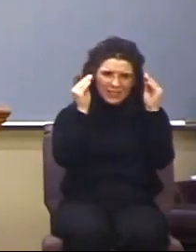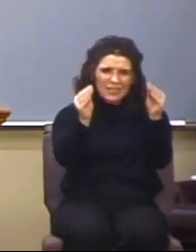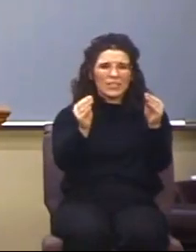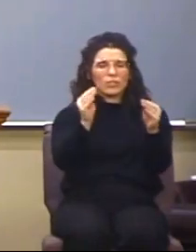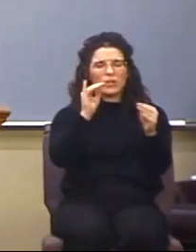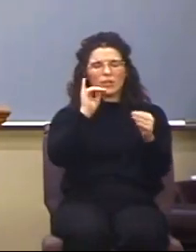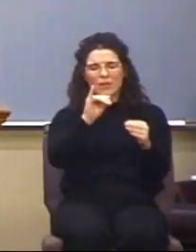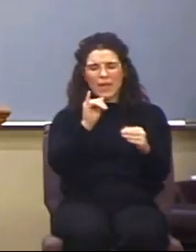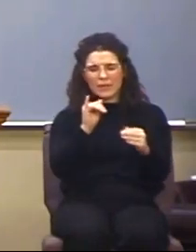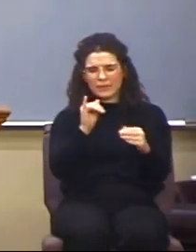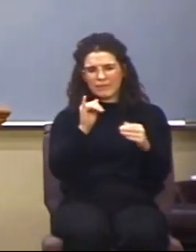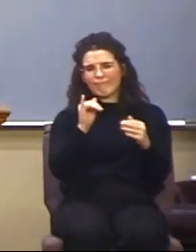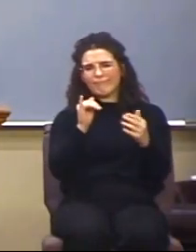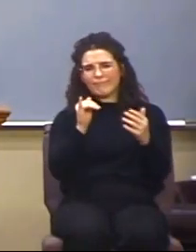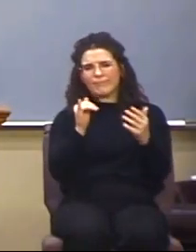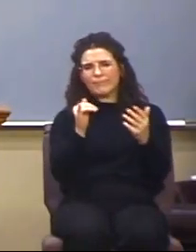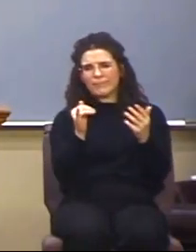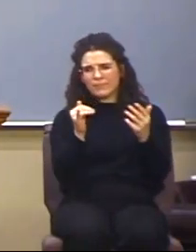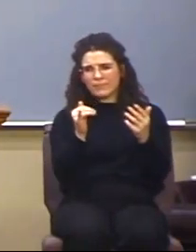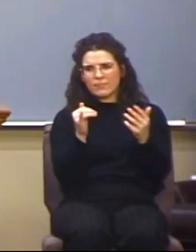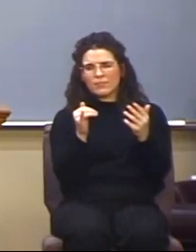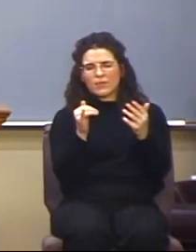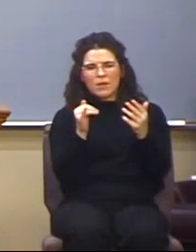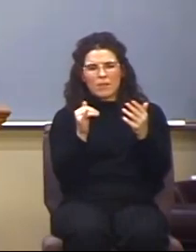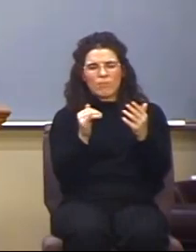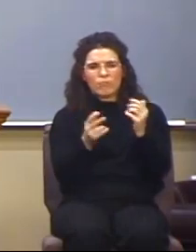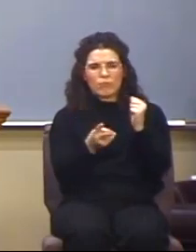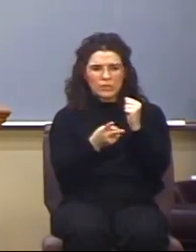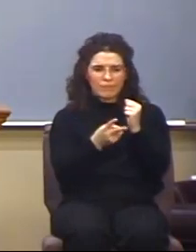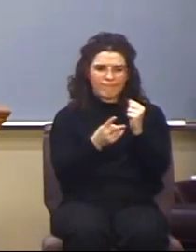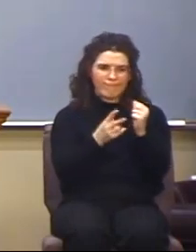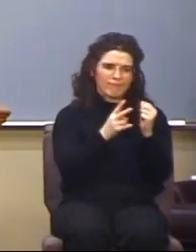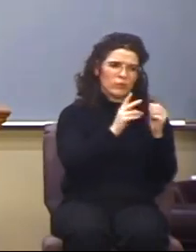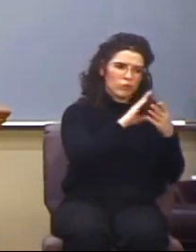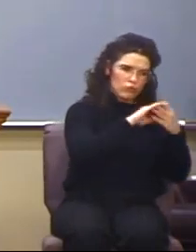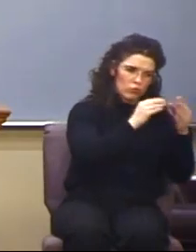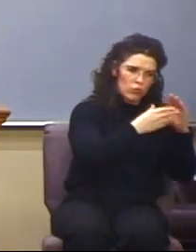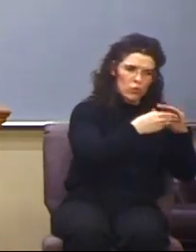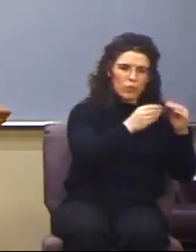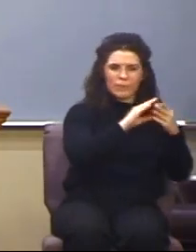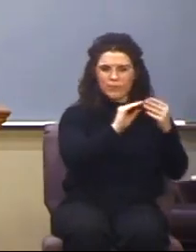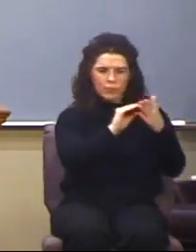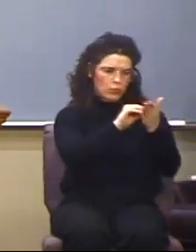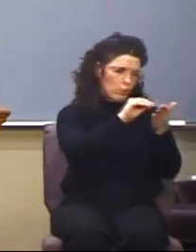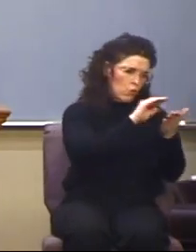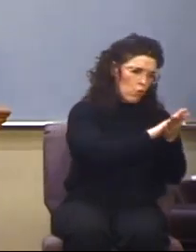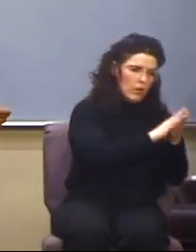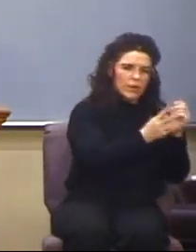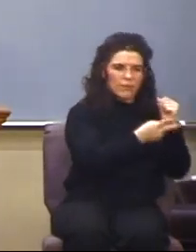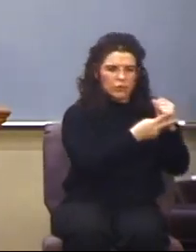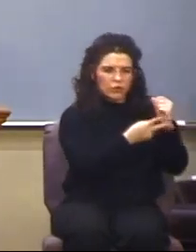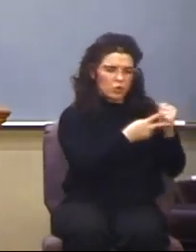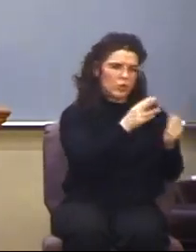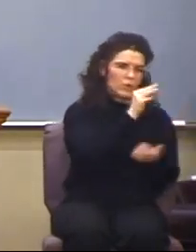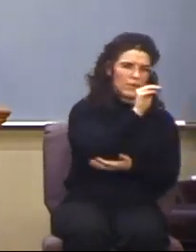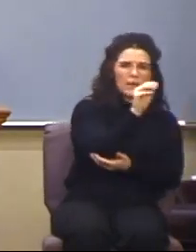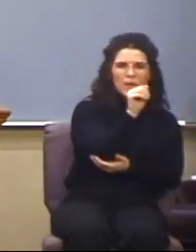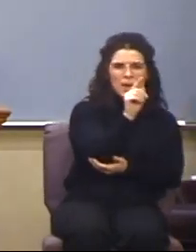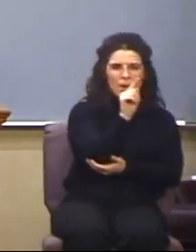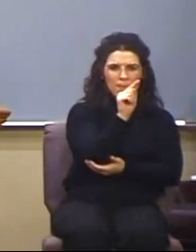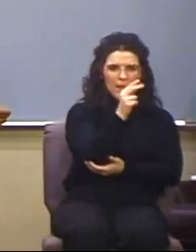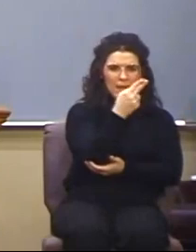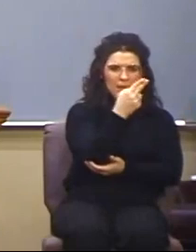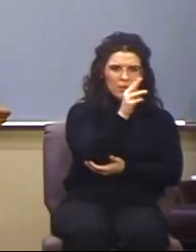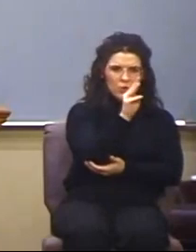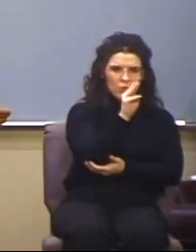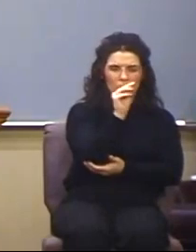account that is preserved in Matthew, Mark, Luke, and John. The so-called first coming